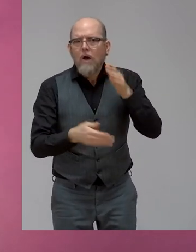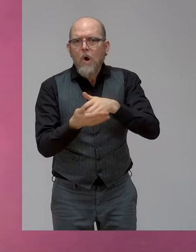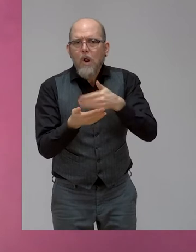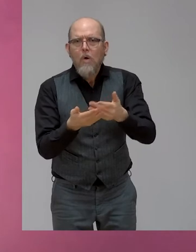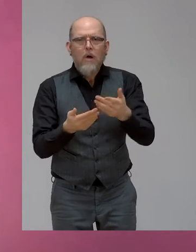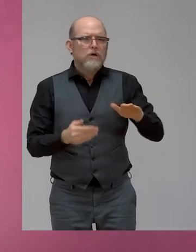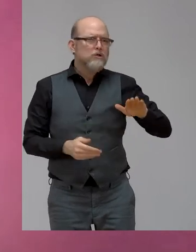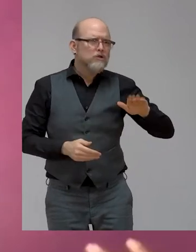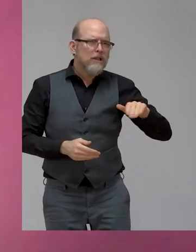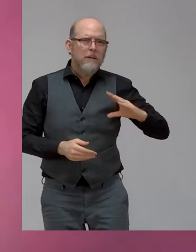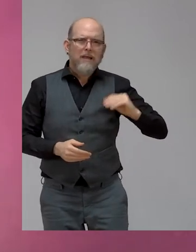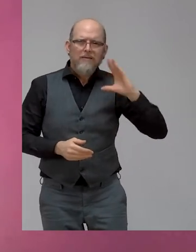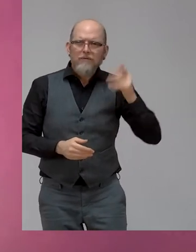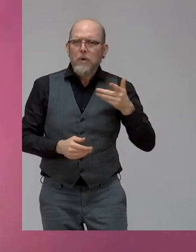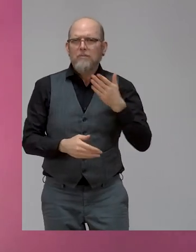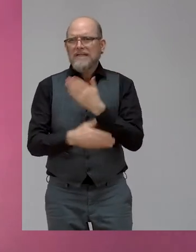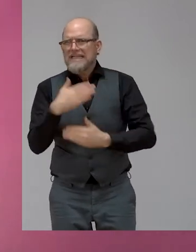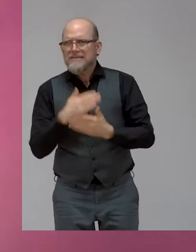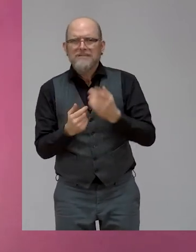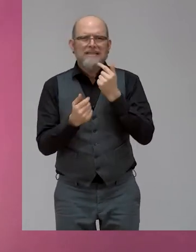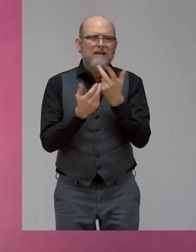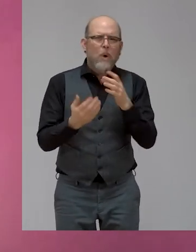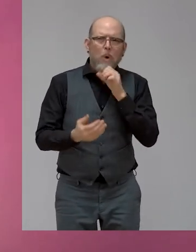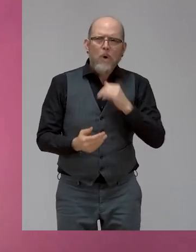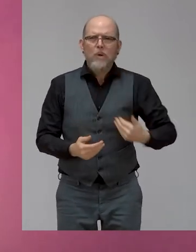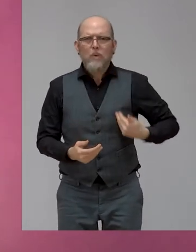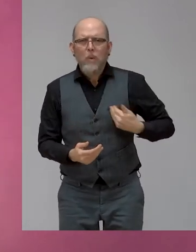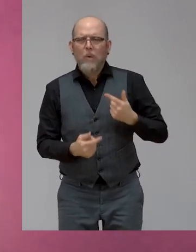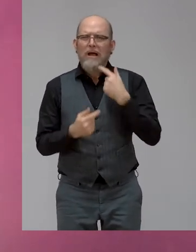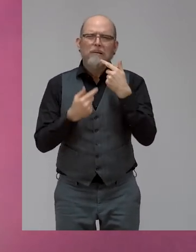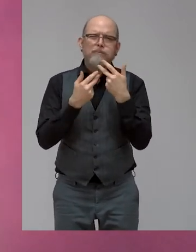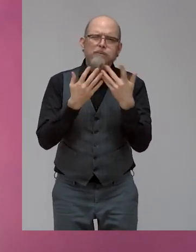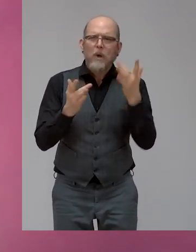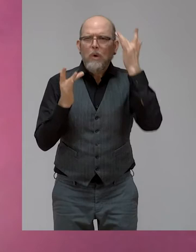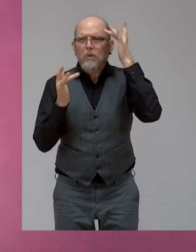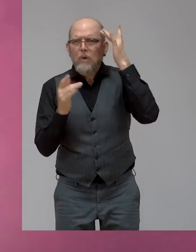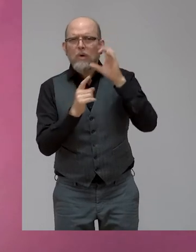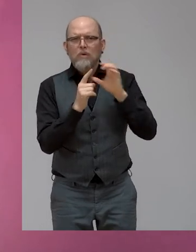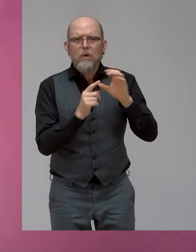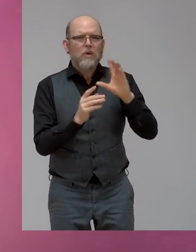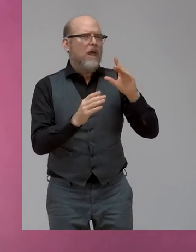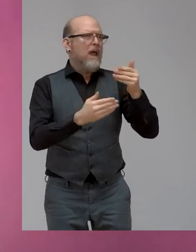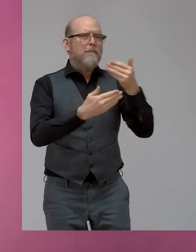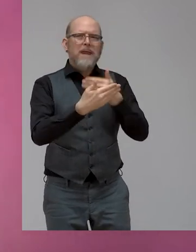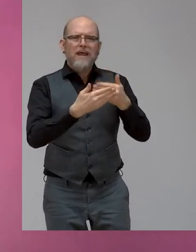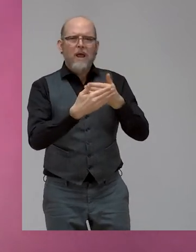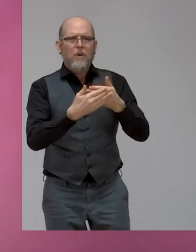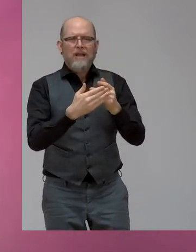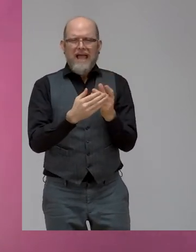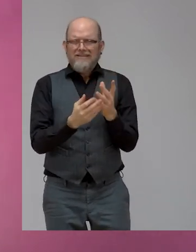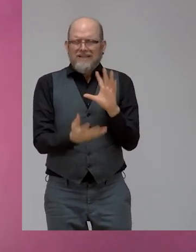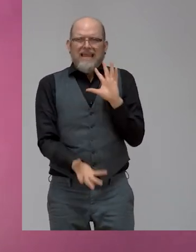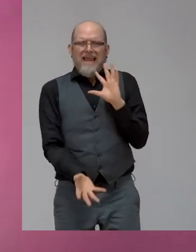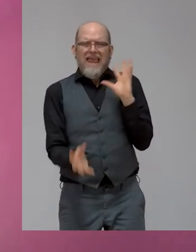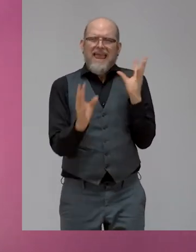of age, gender, culture, background, and circumstance. So we need to